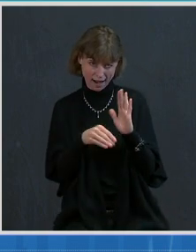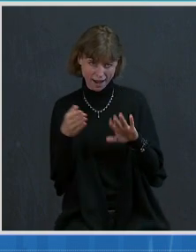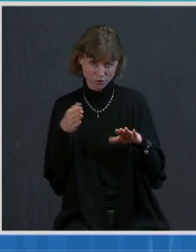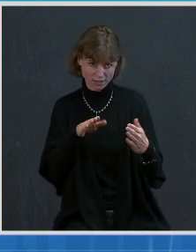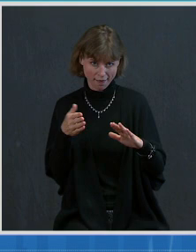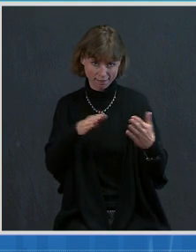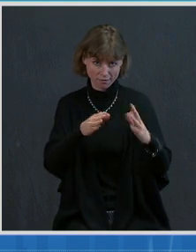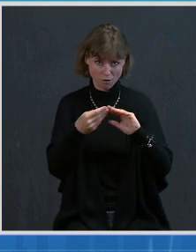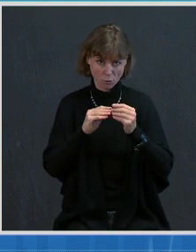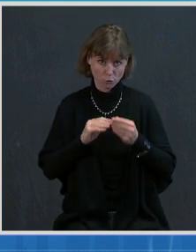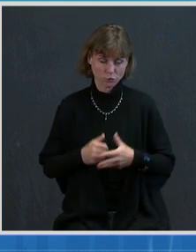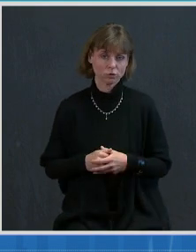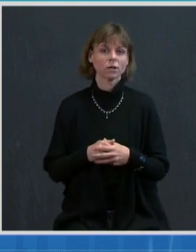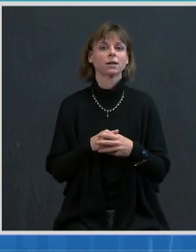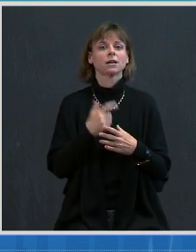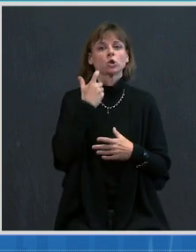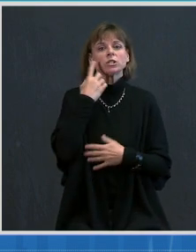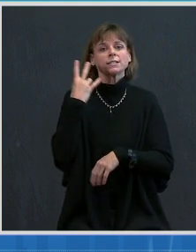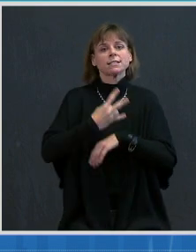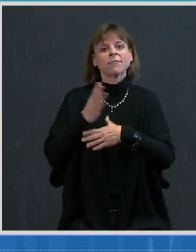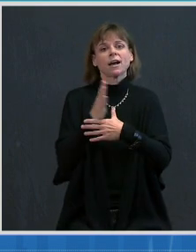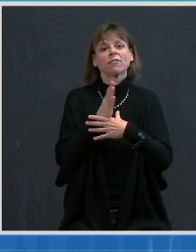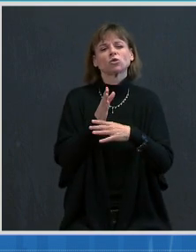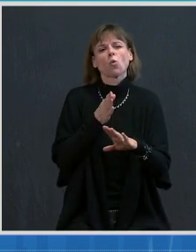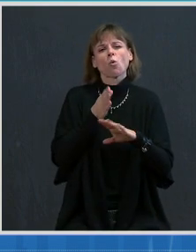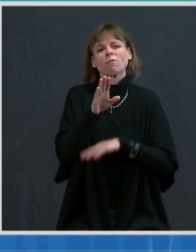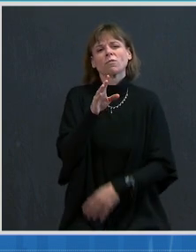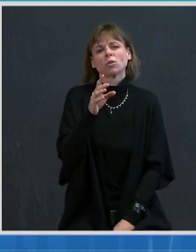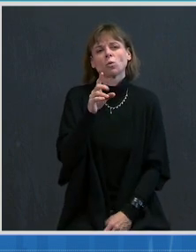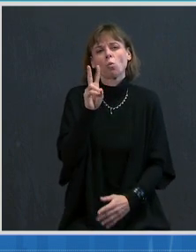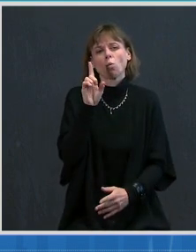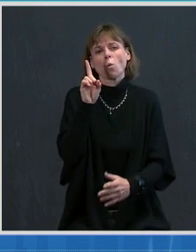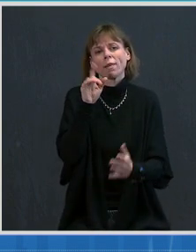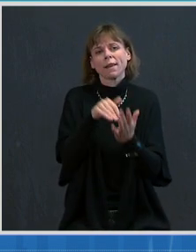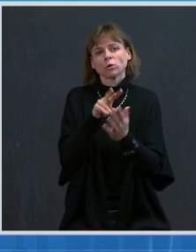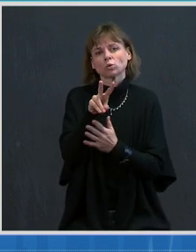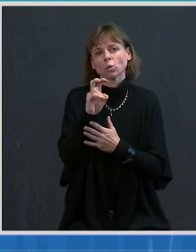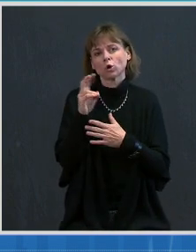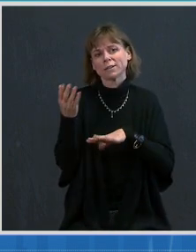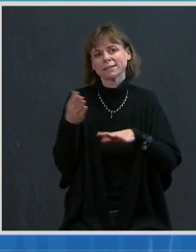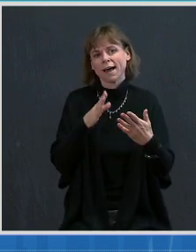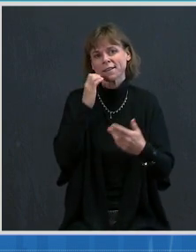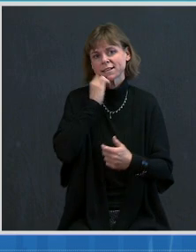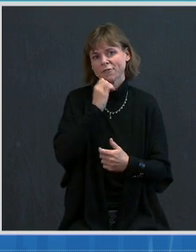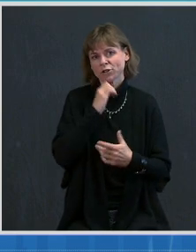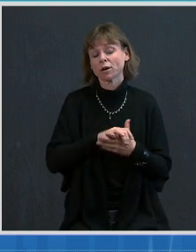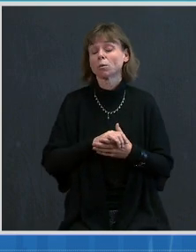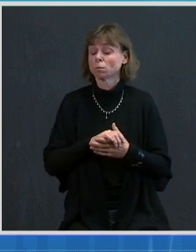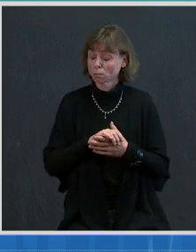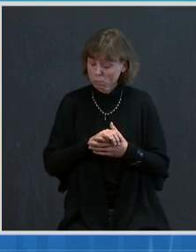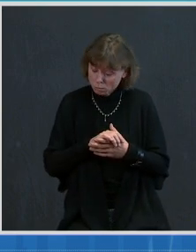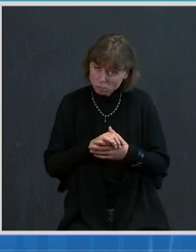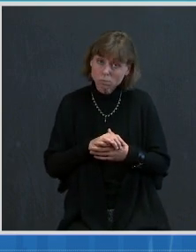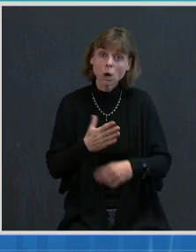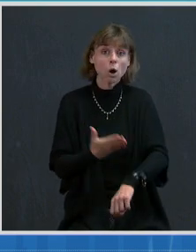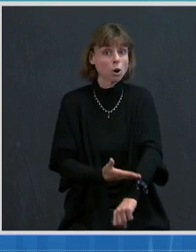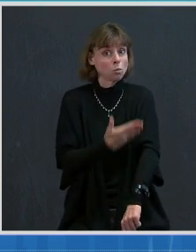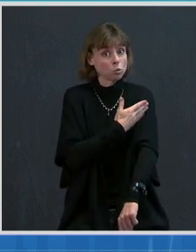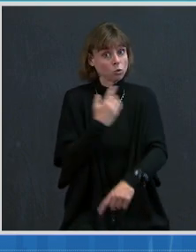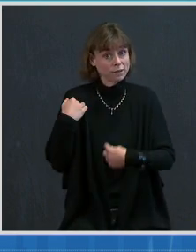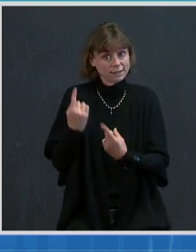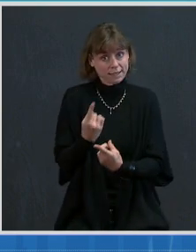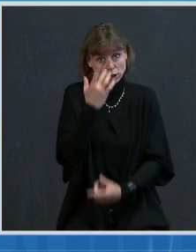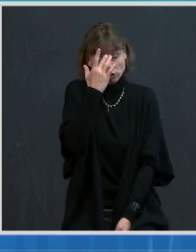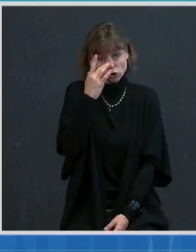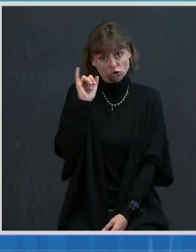with the latest seven-day average just over 1,200 deaths per day. We have come a long way from where we were in early January,